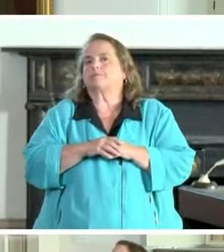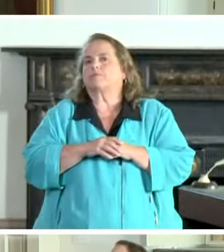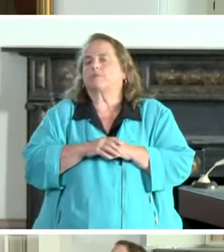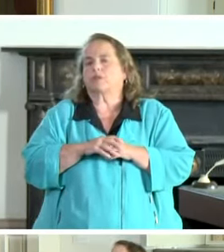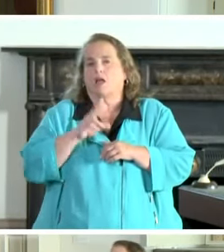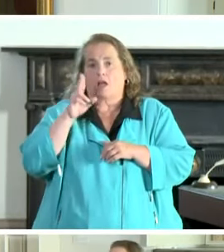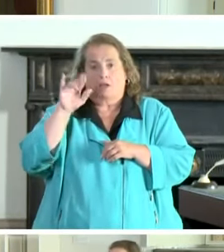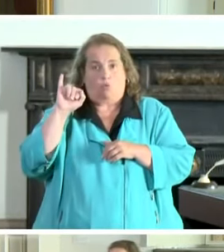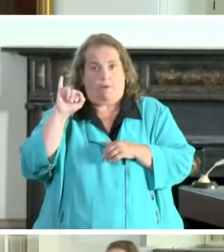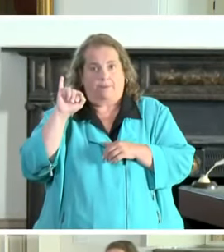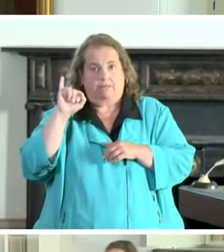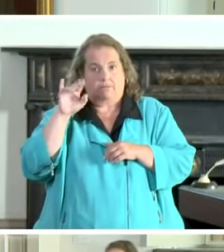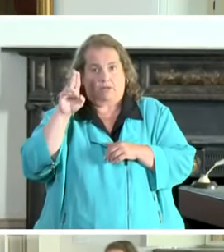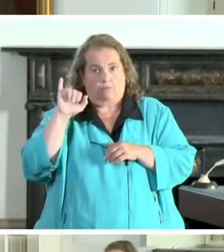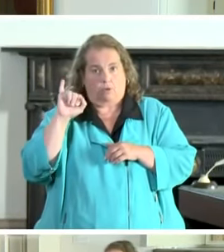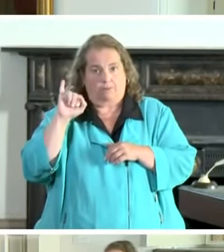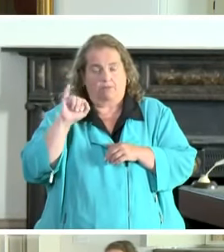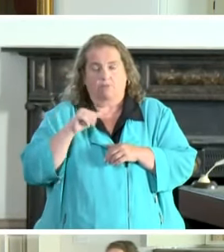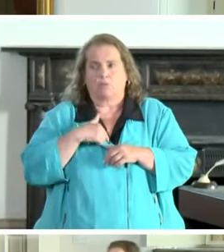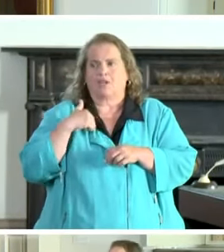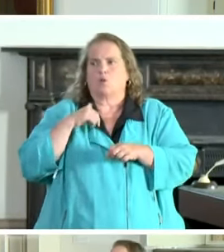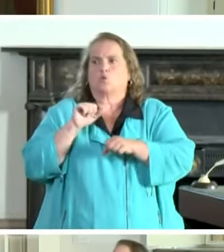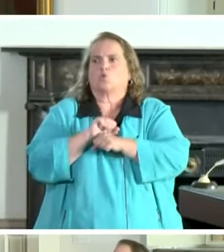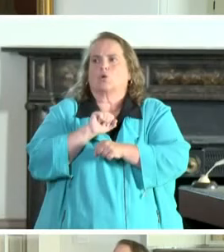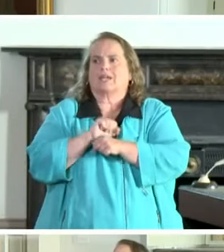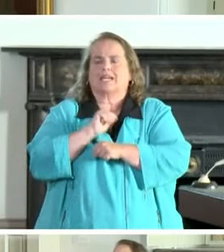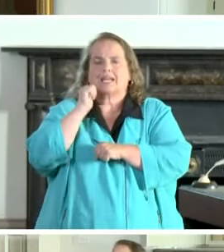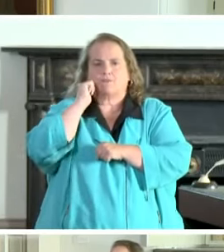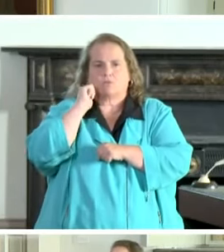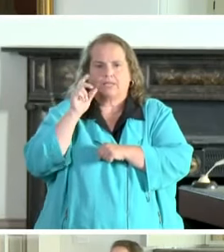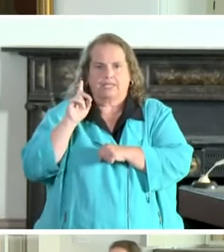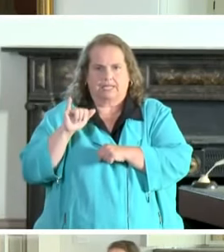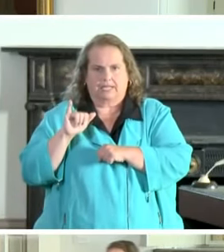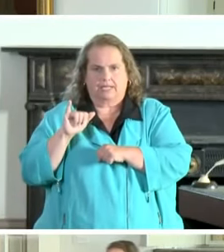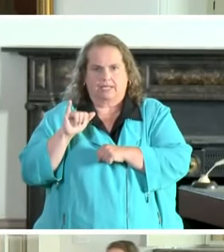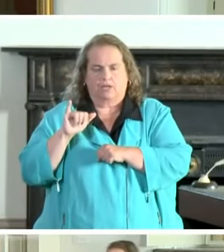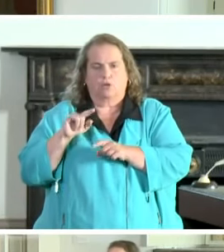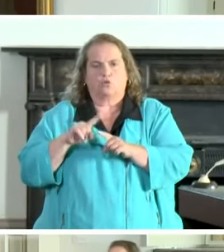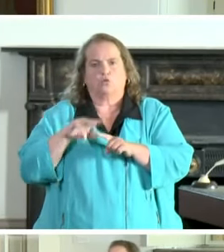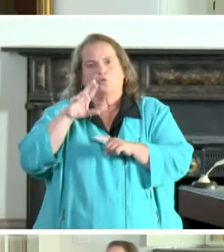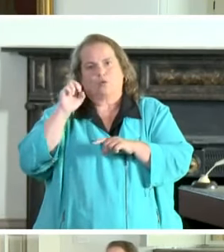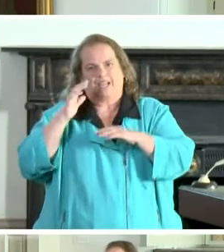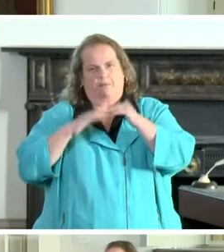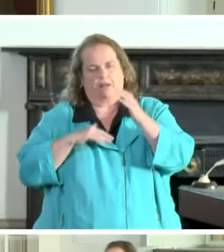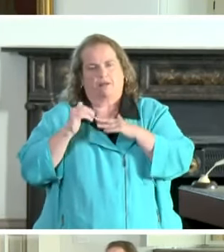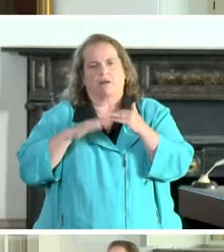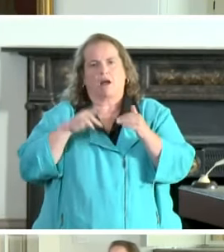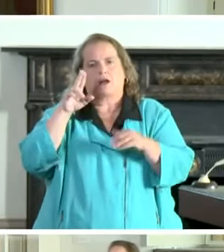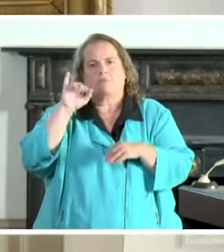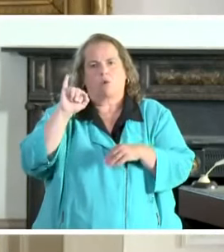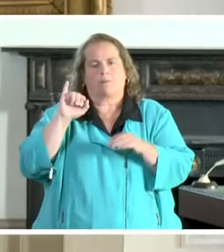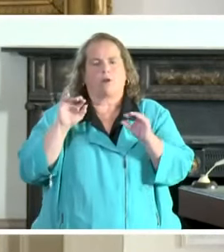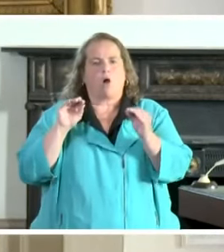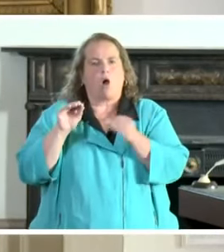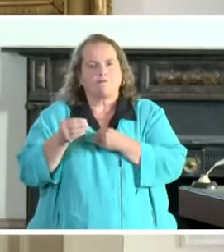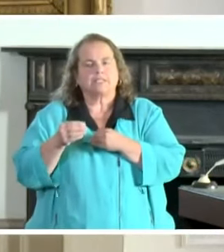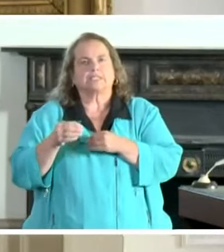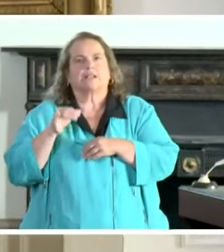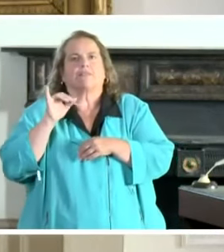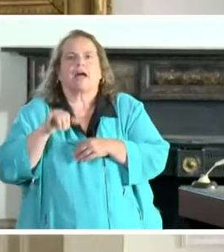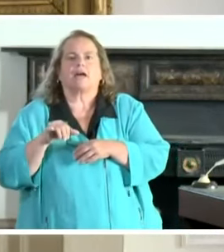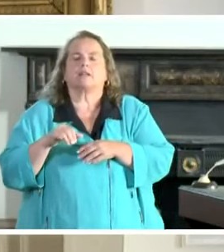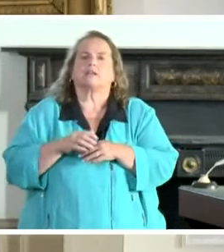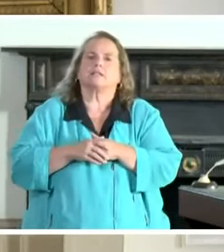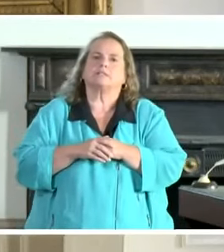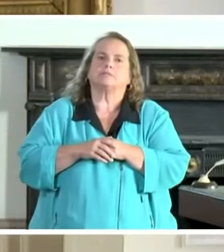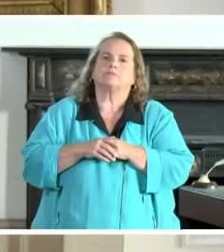Unemployment. We are working day in and day out to rebuild an unemployment office that, through